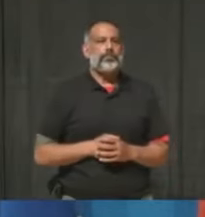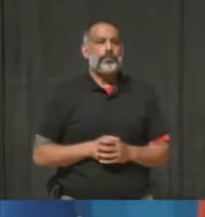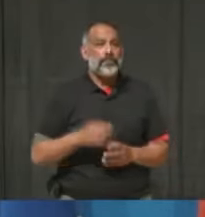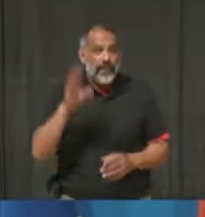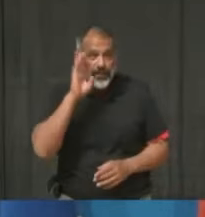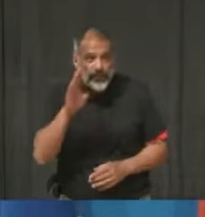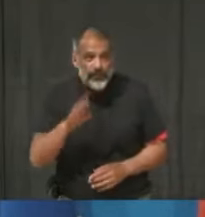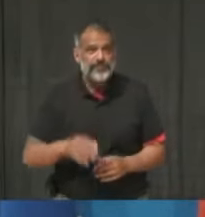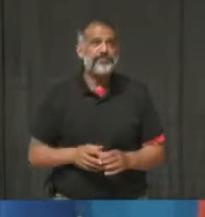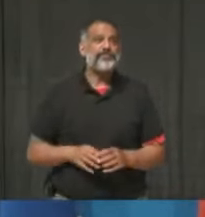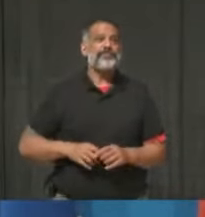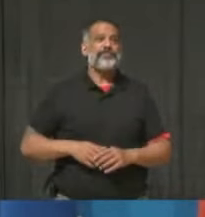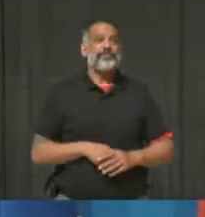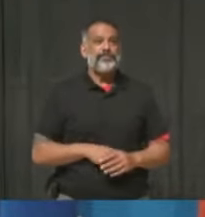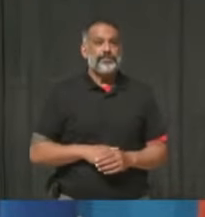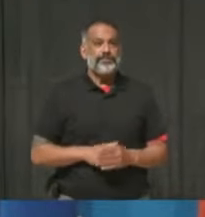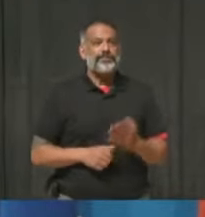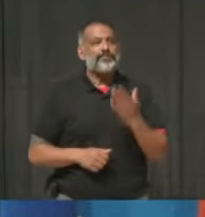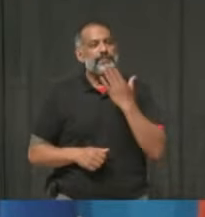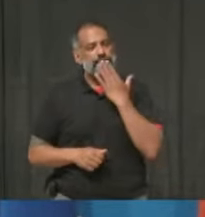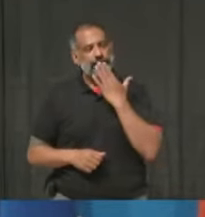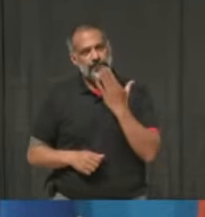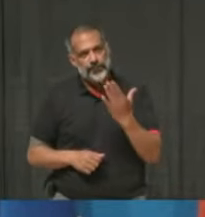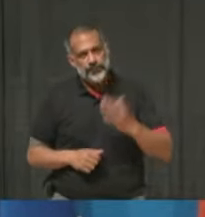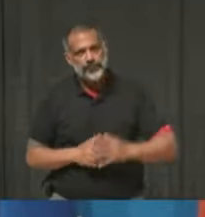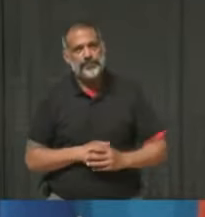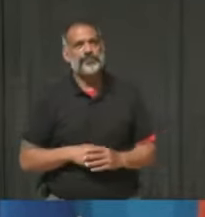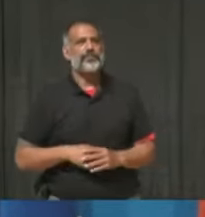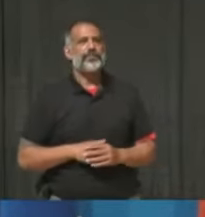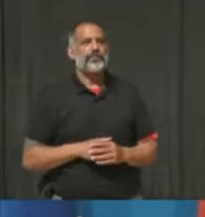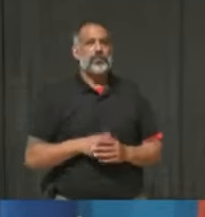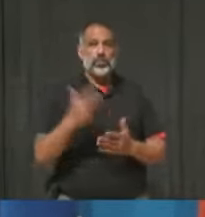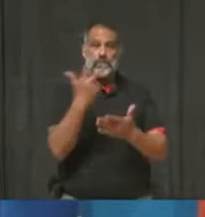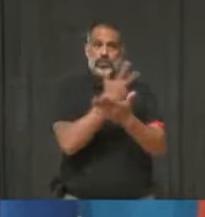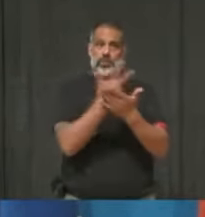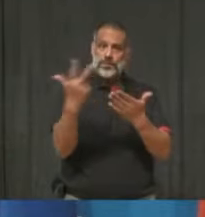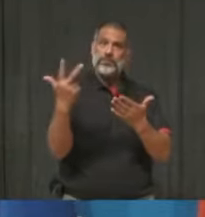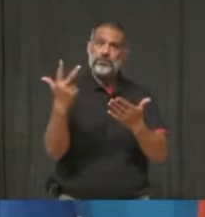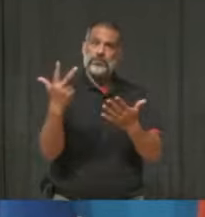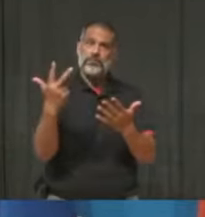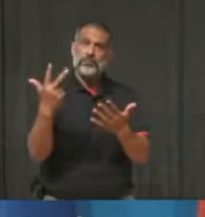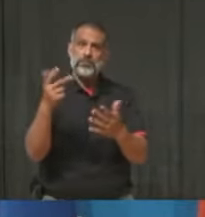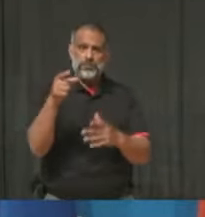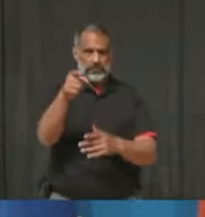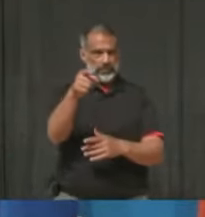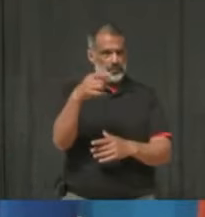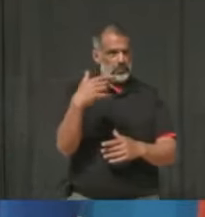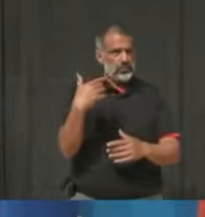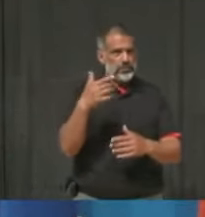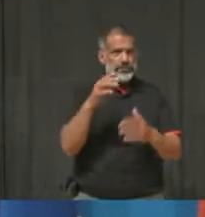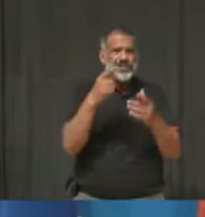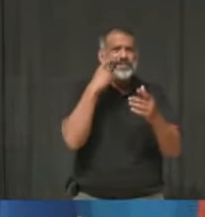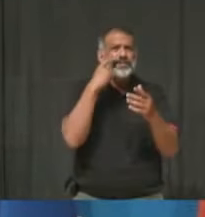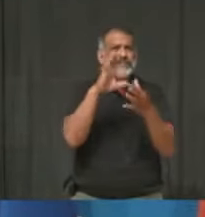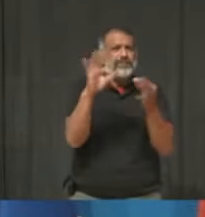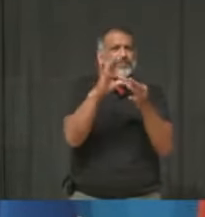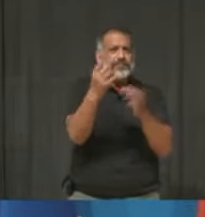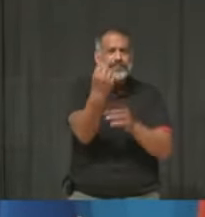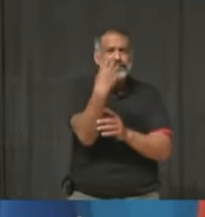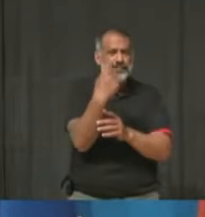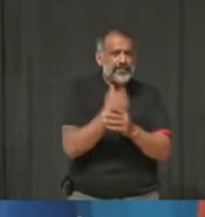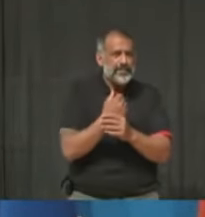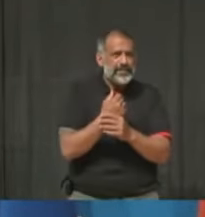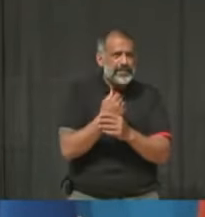I would like to know that, you know, it's been, like, three weeks since you said that, you know, firefighters will help administer doses in